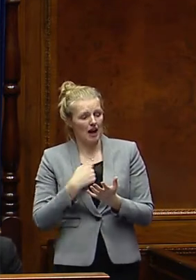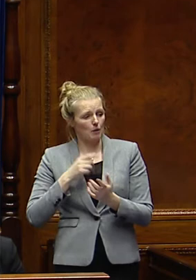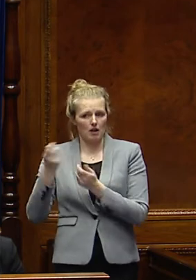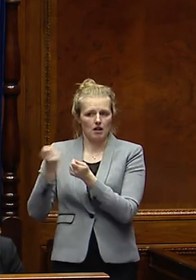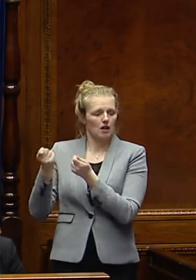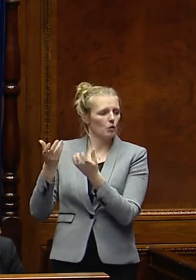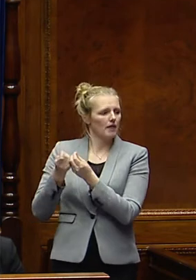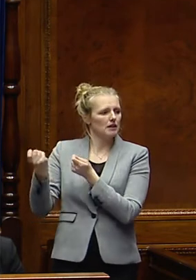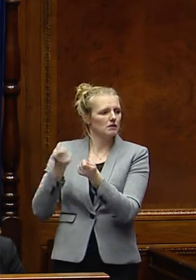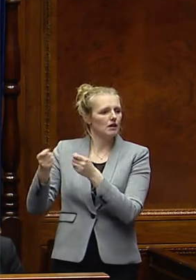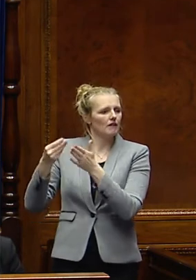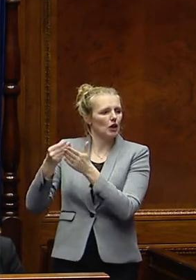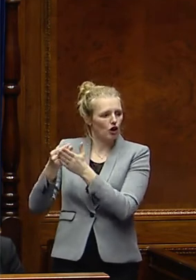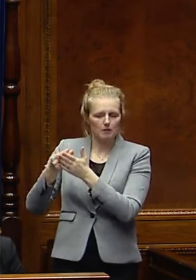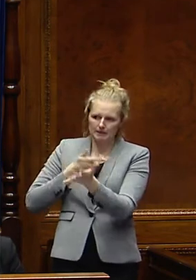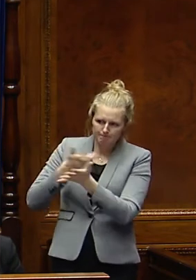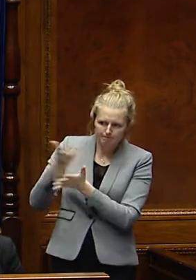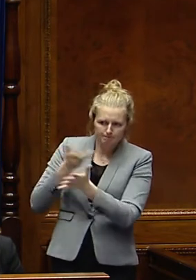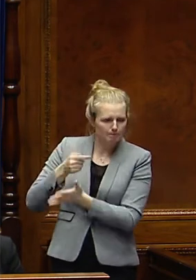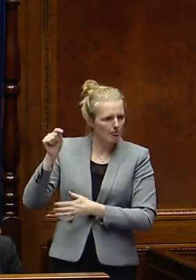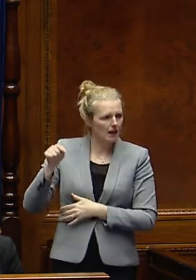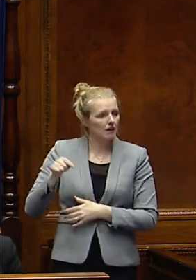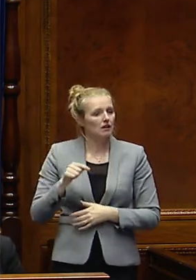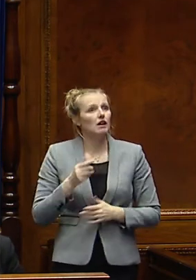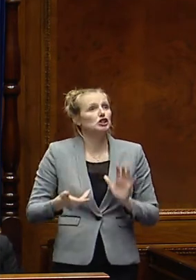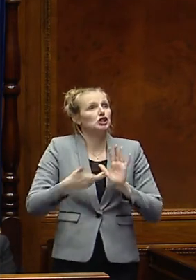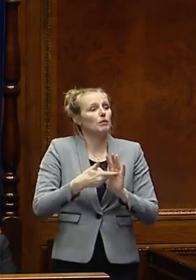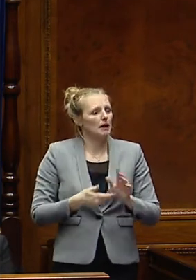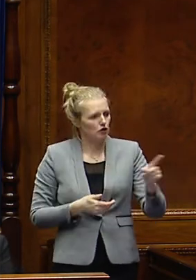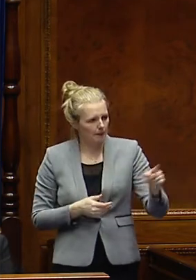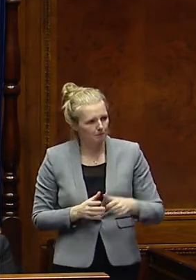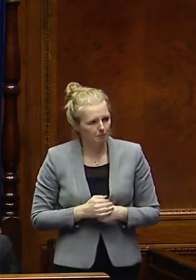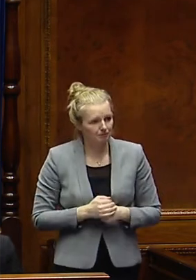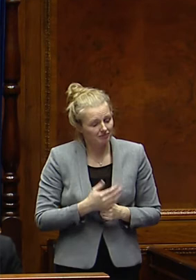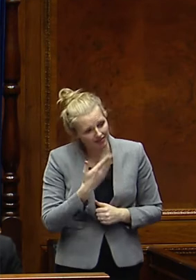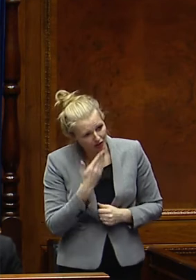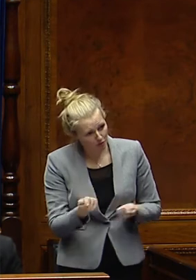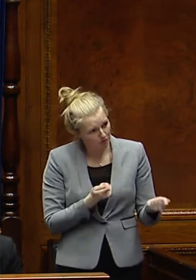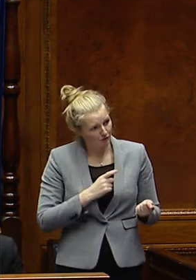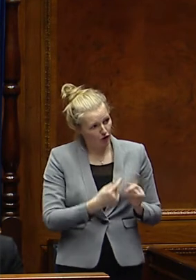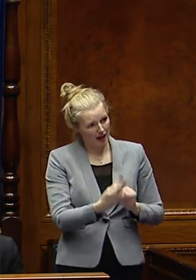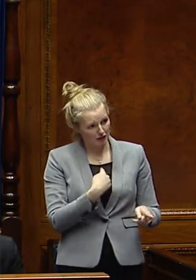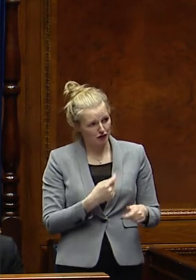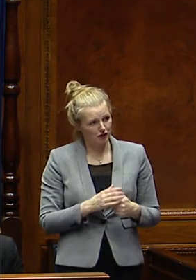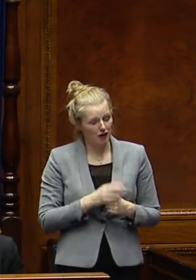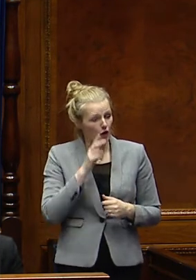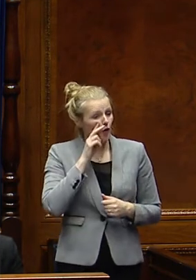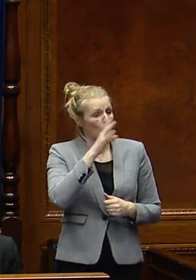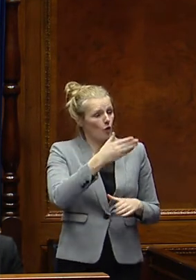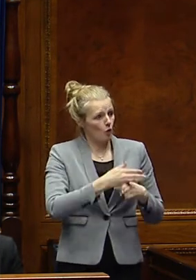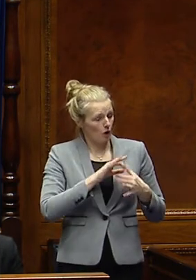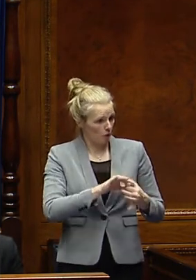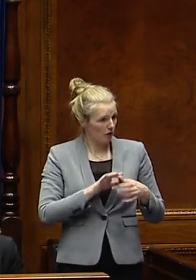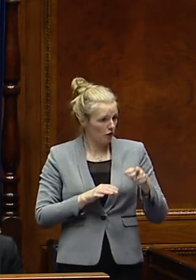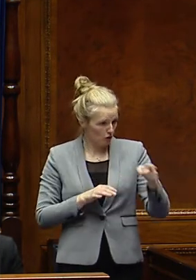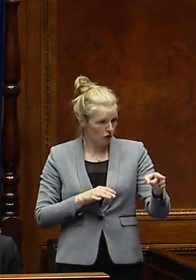on the specifics of your area. Supplementary, Catherine Kelly. I thank the Minister for her answer and I look forward to working with